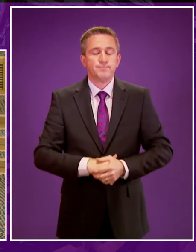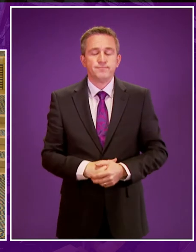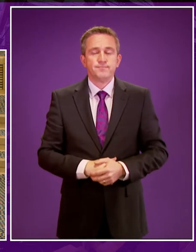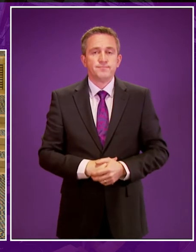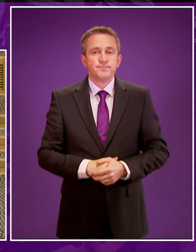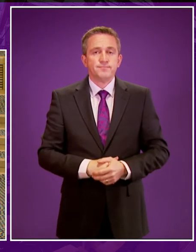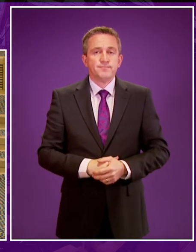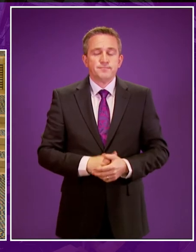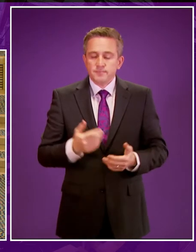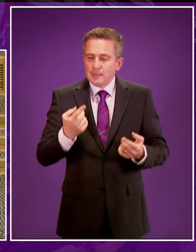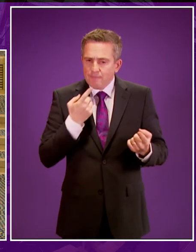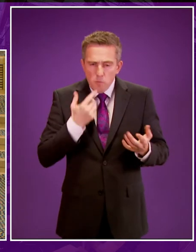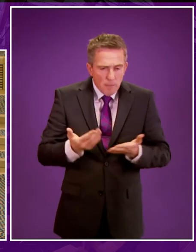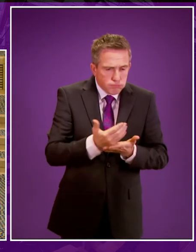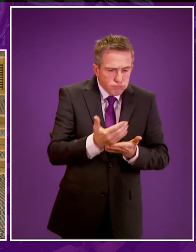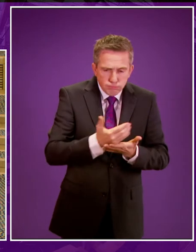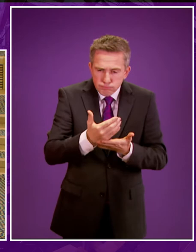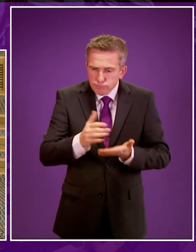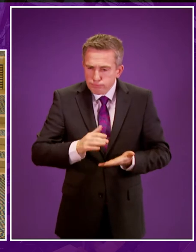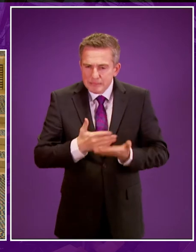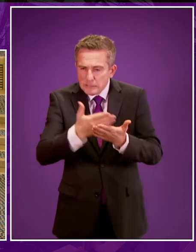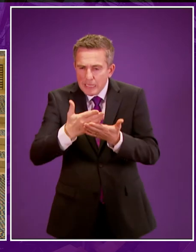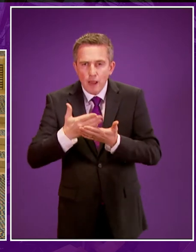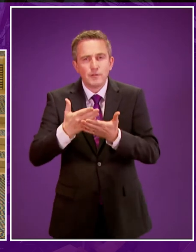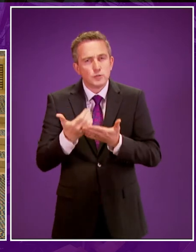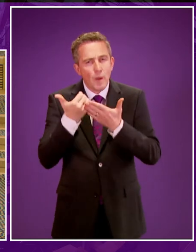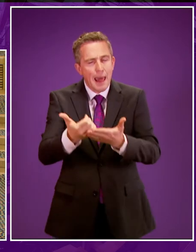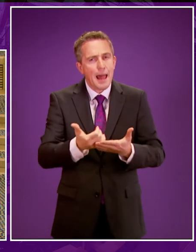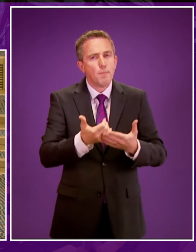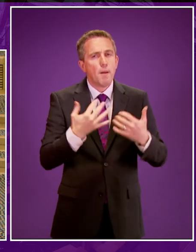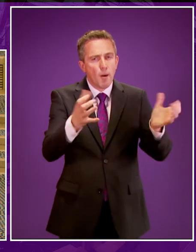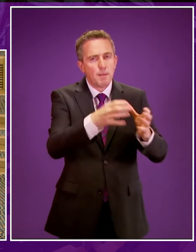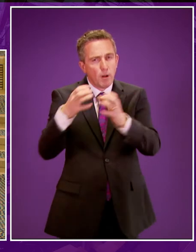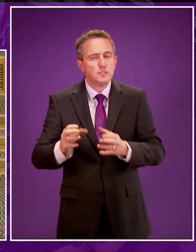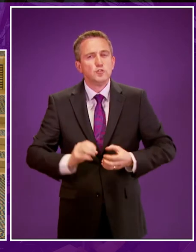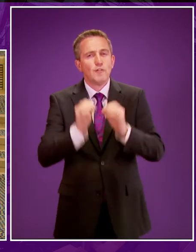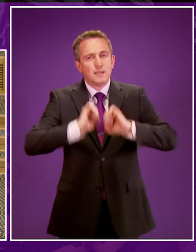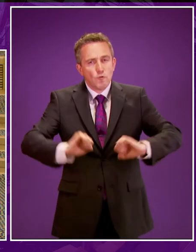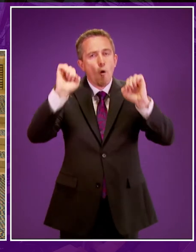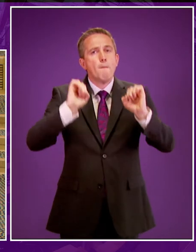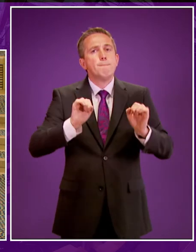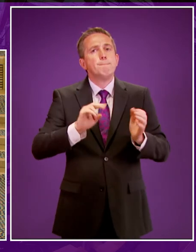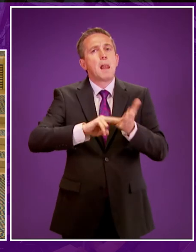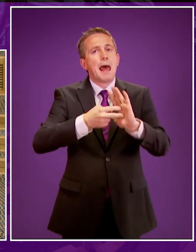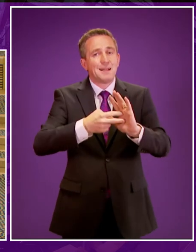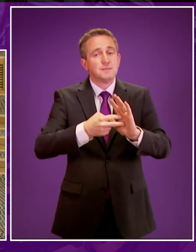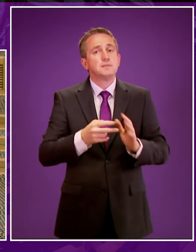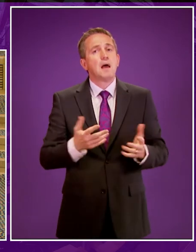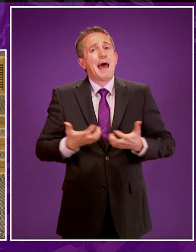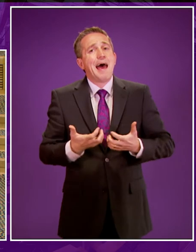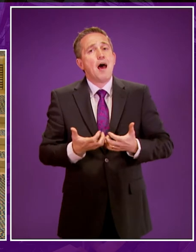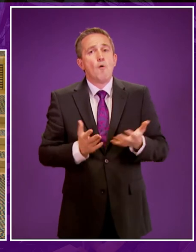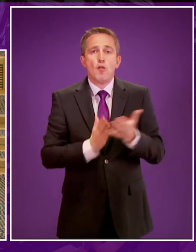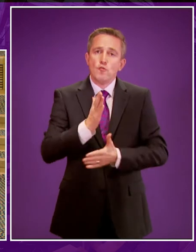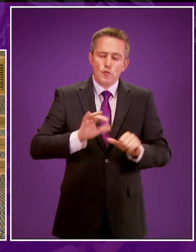our learning and to support public bodies to develop their own plans. And we will do this through a series of roadshows across Scotland and